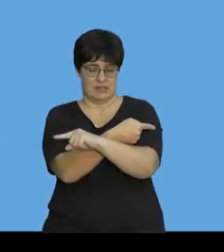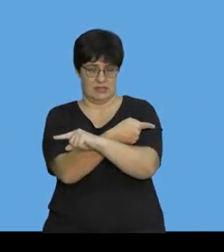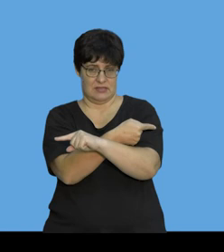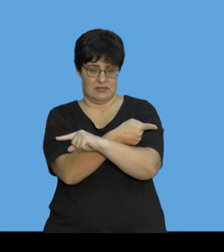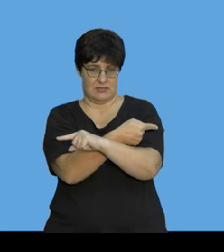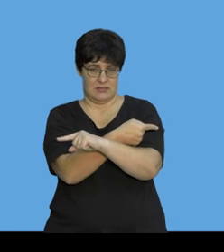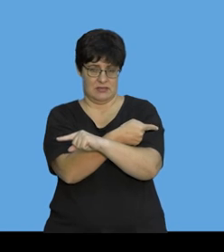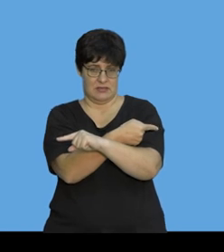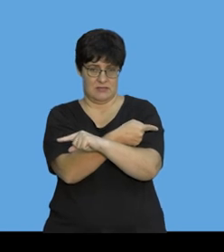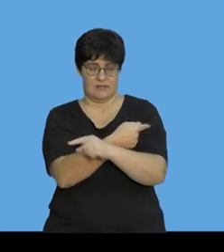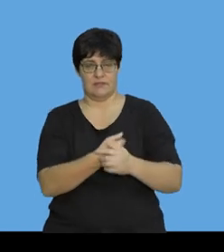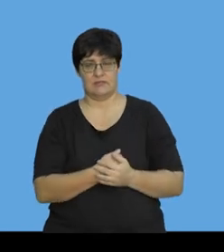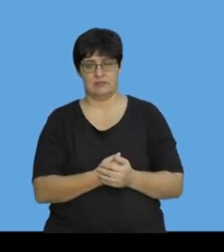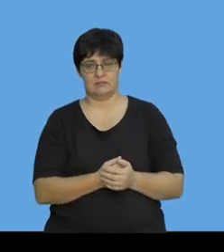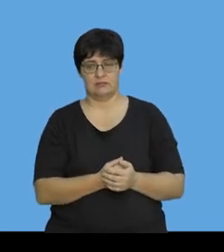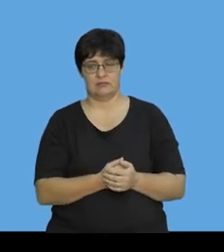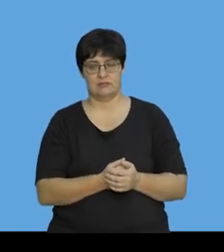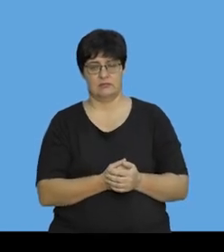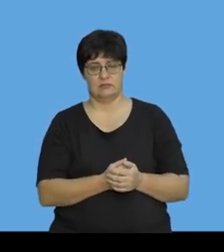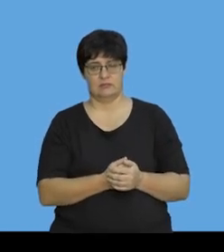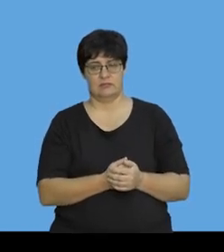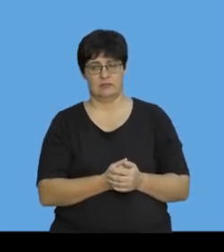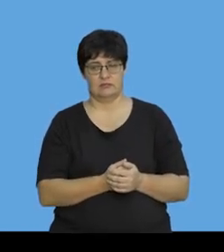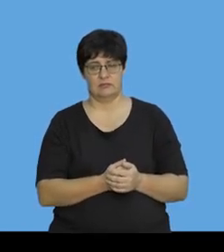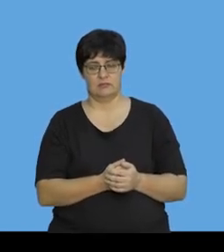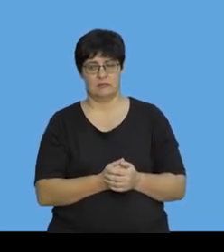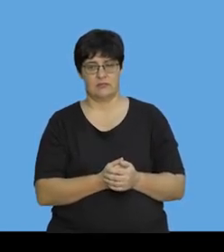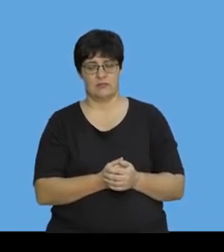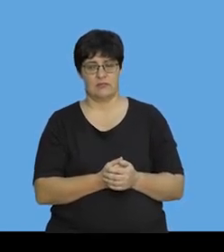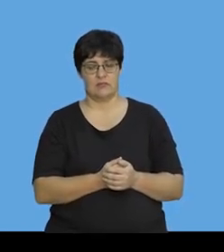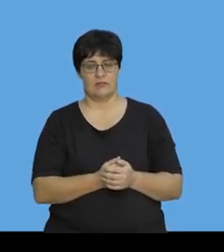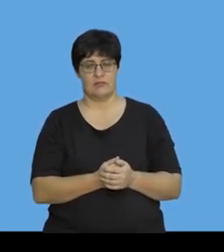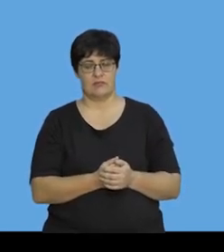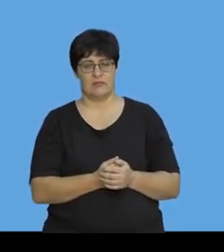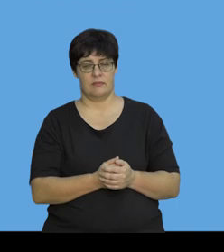in direction.